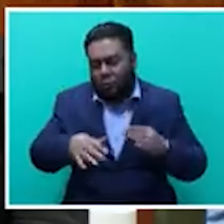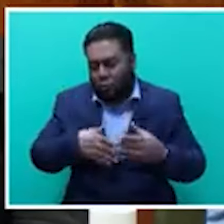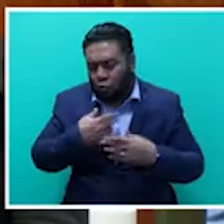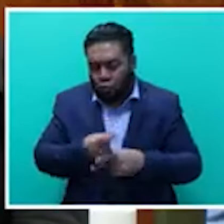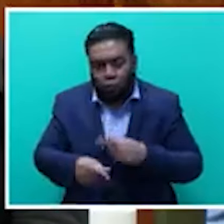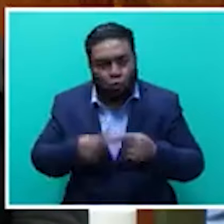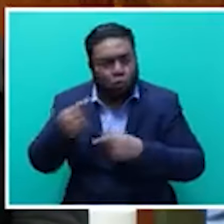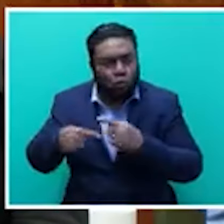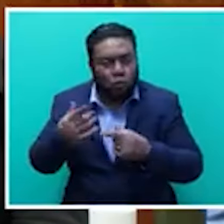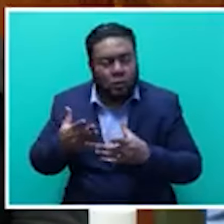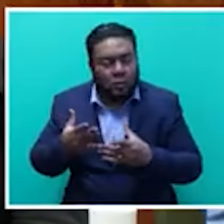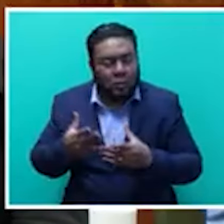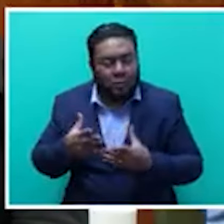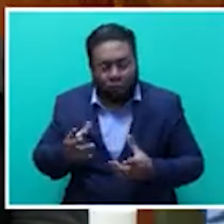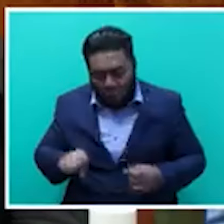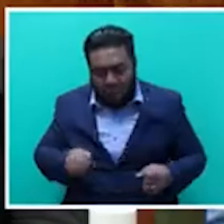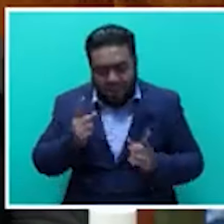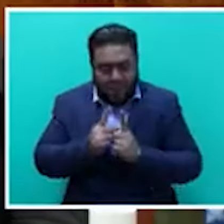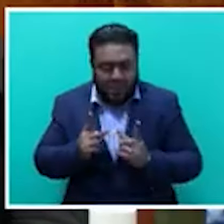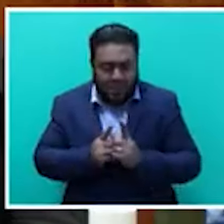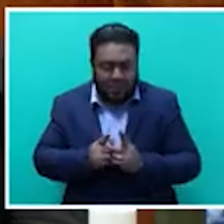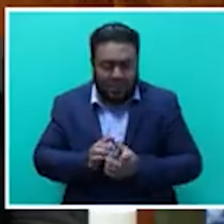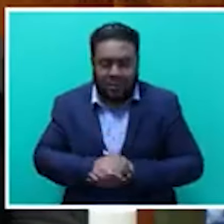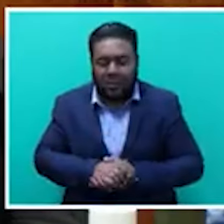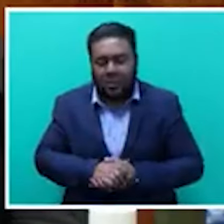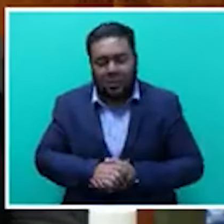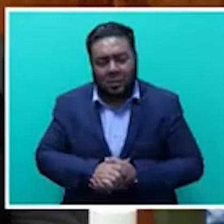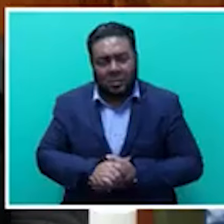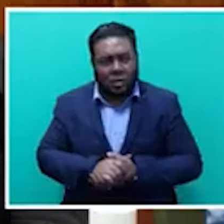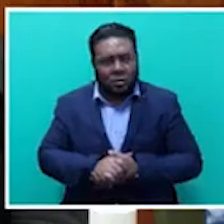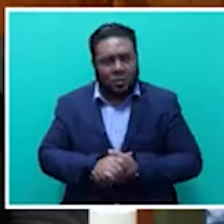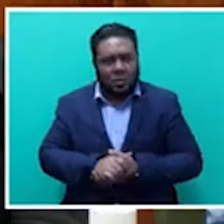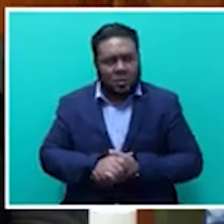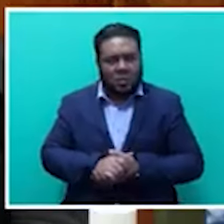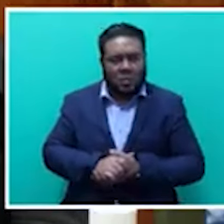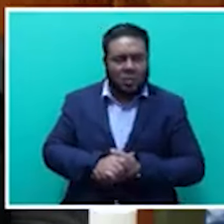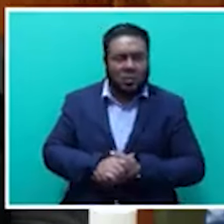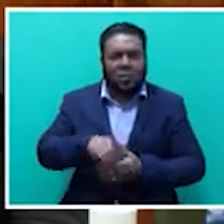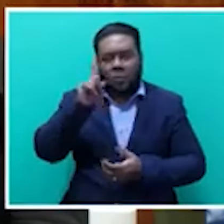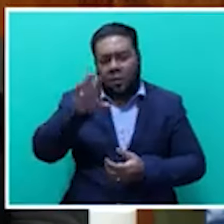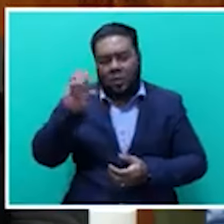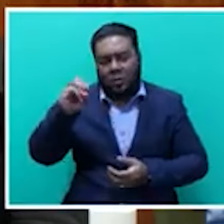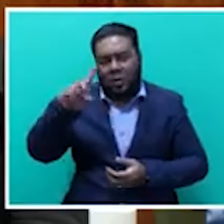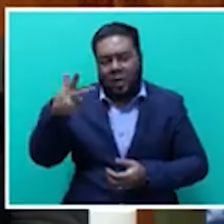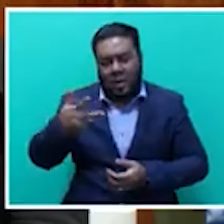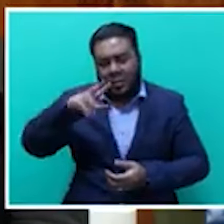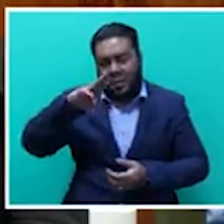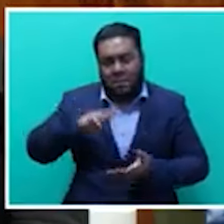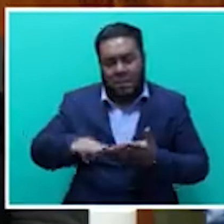from the meetings, there are about 108 million leads